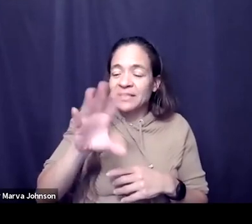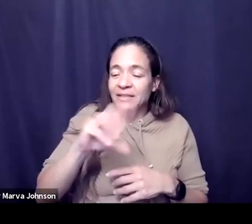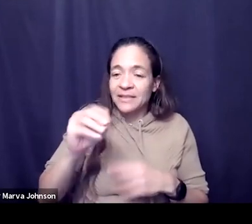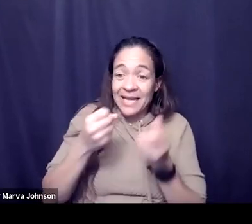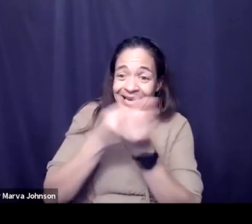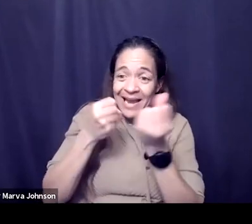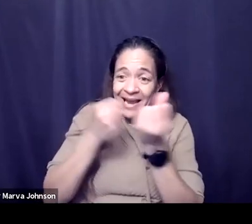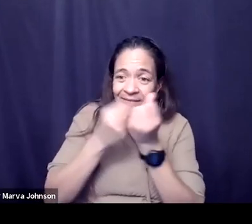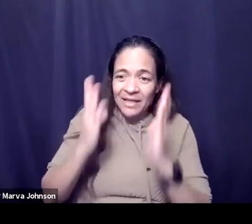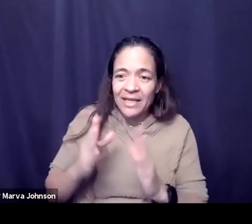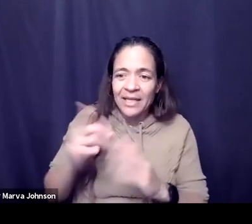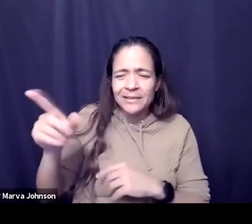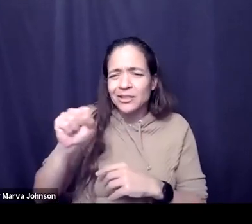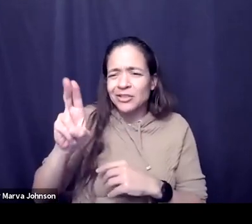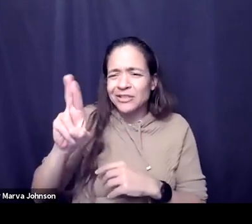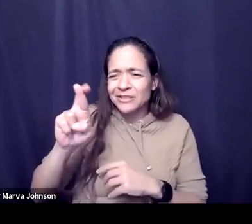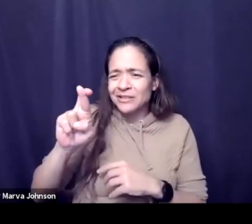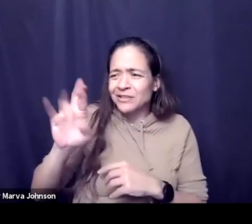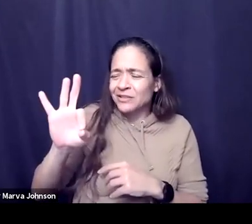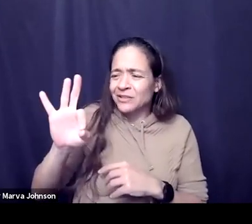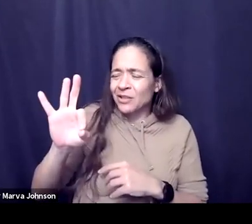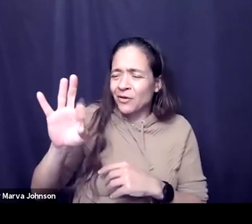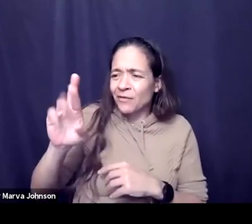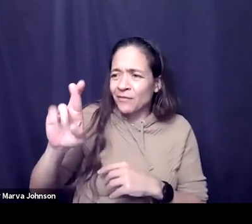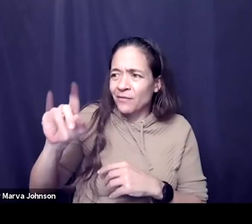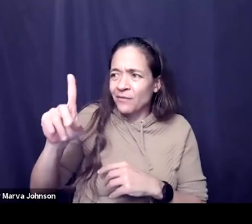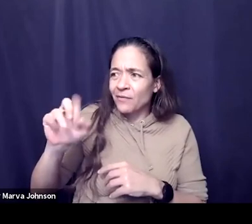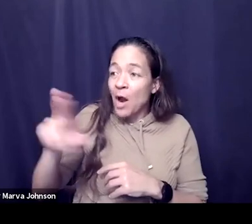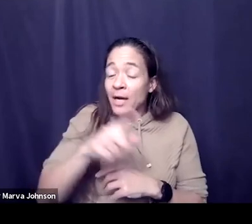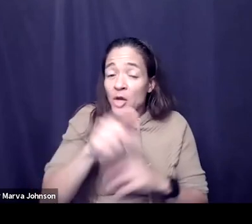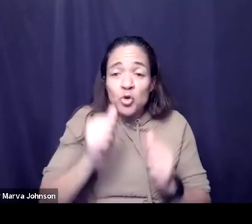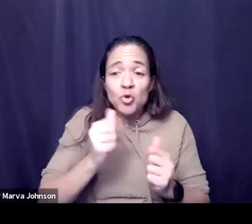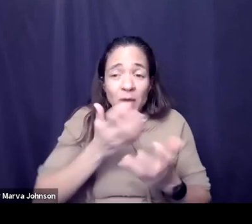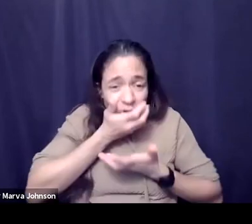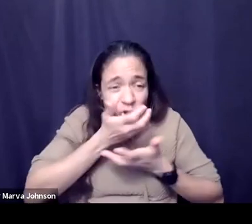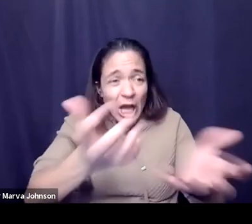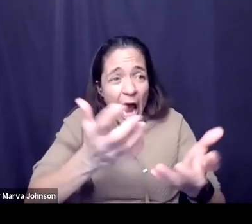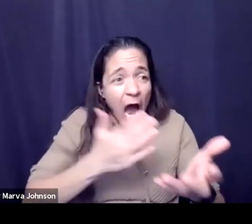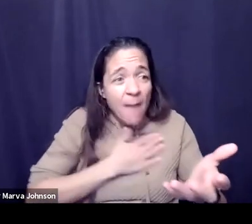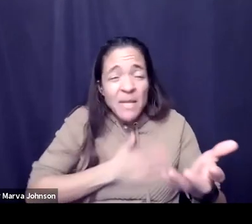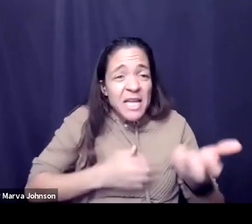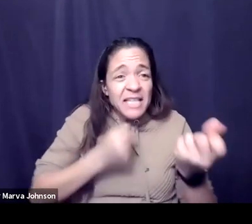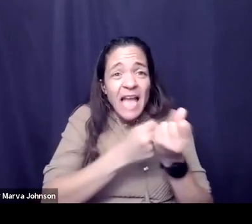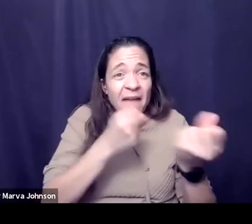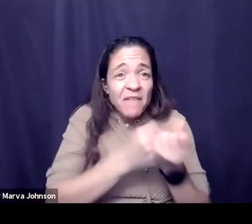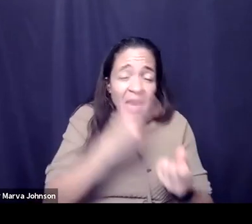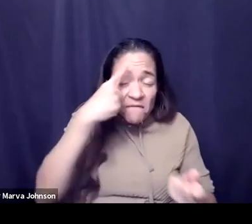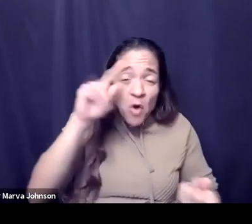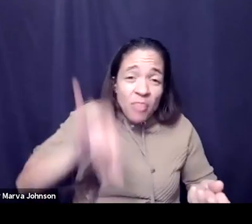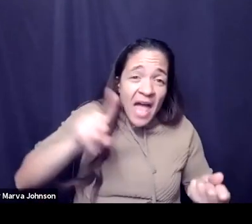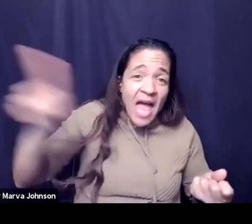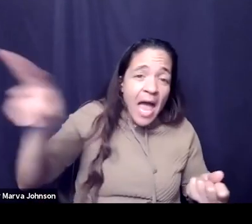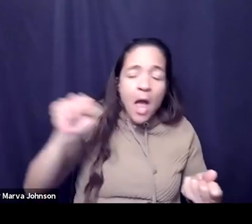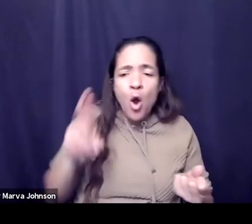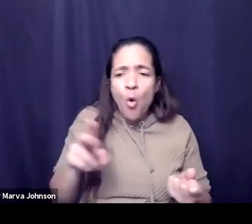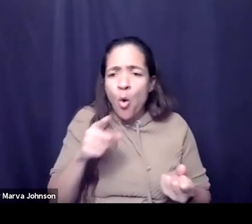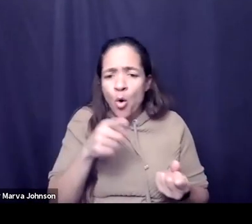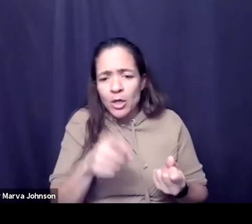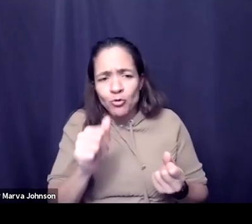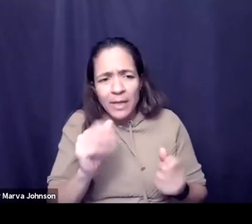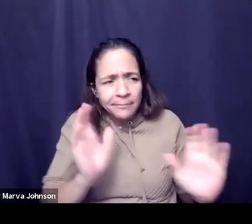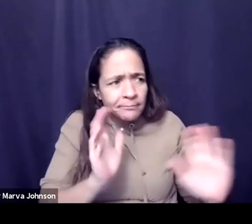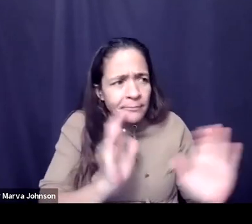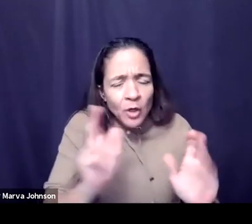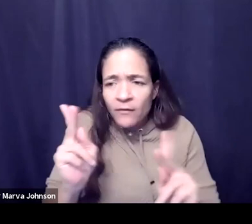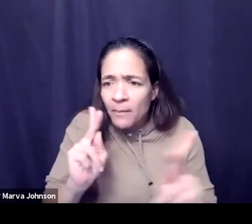can shout at a bunch of people and say please you know advocate for that or you can go say who am i looking for i'm looking for people who care about the ocean who care about